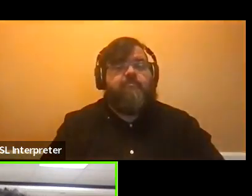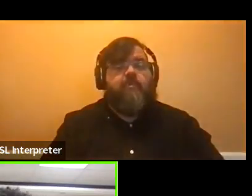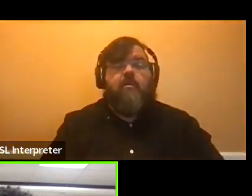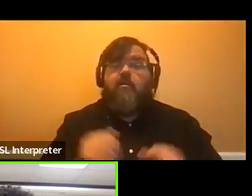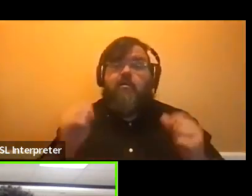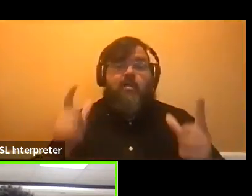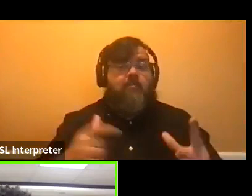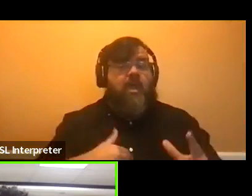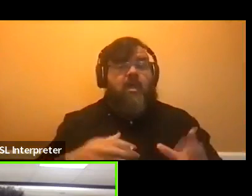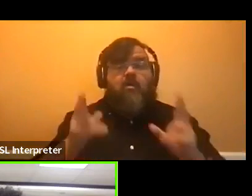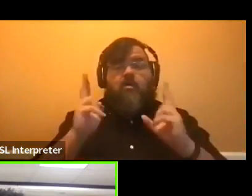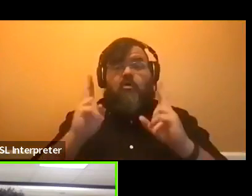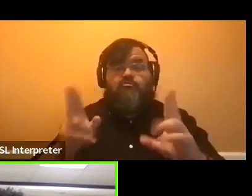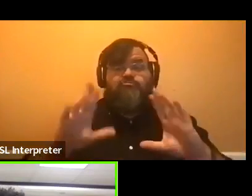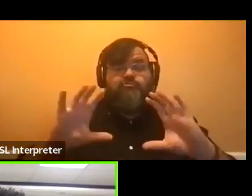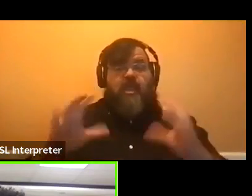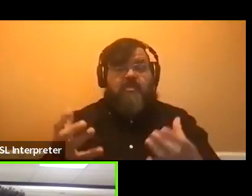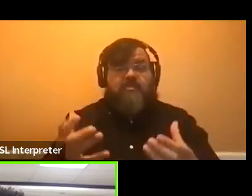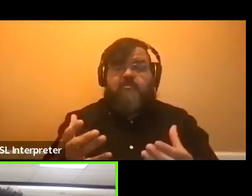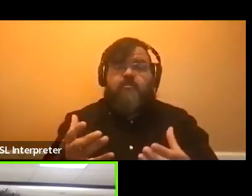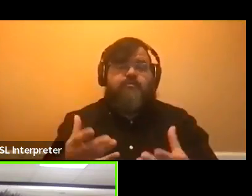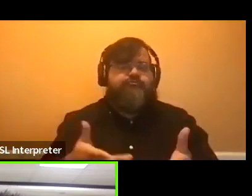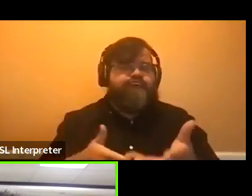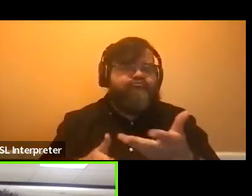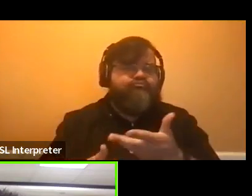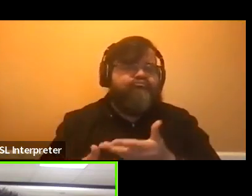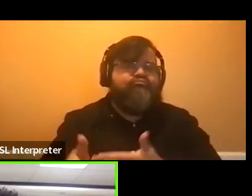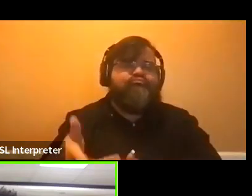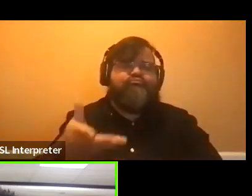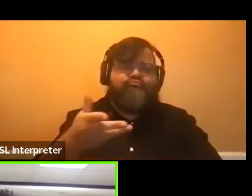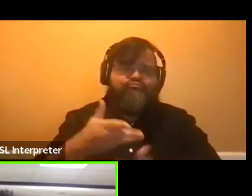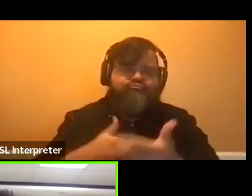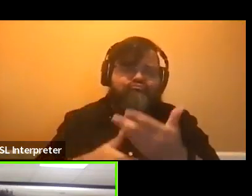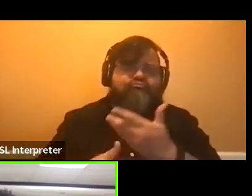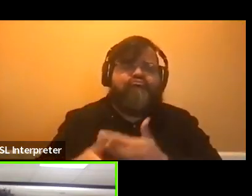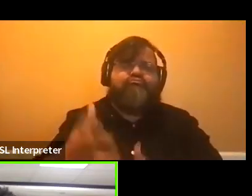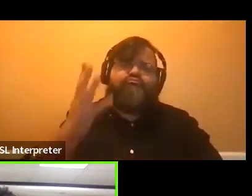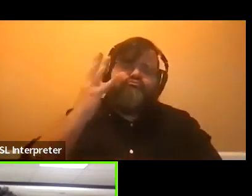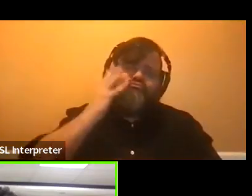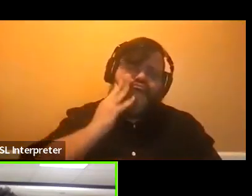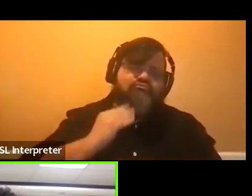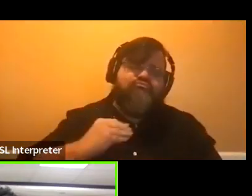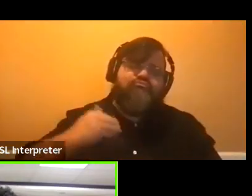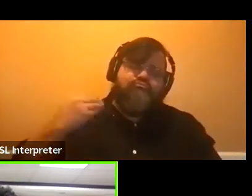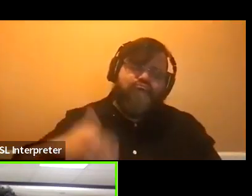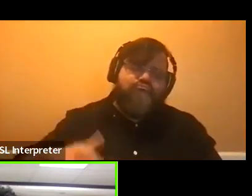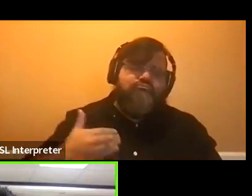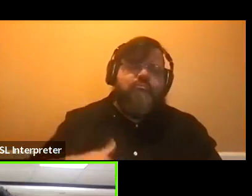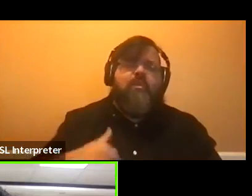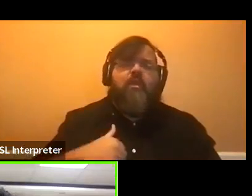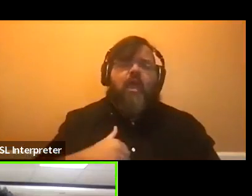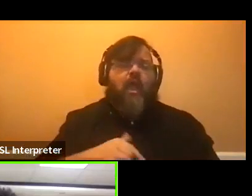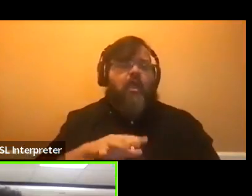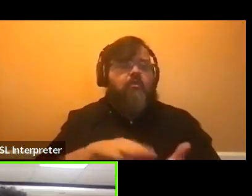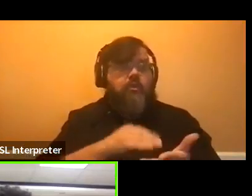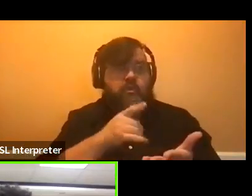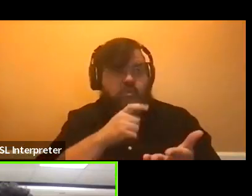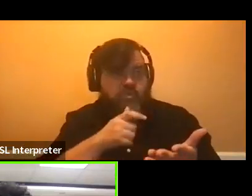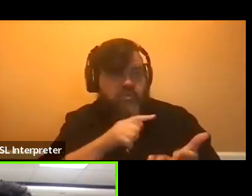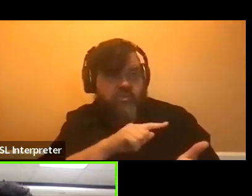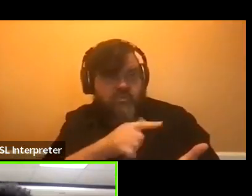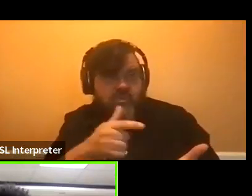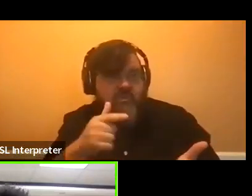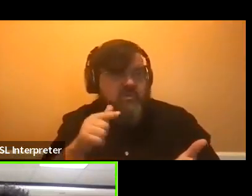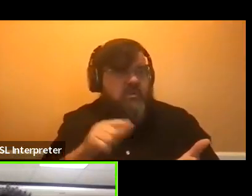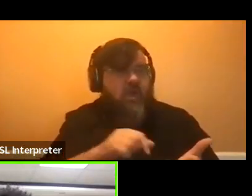my honors courses have just been very engaging. And I got to know a lot of my peers a lot better and connected with my